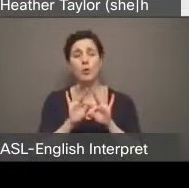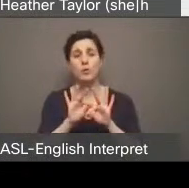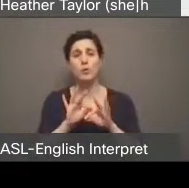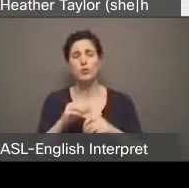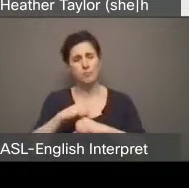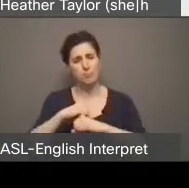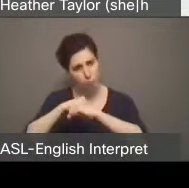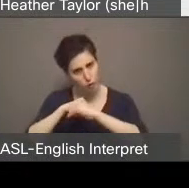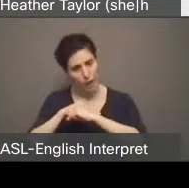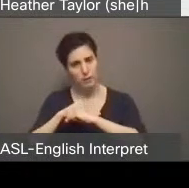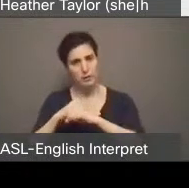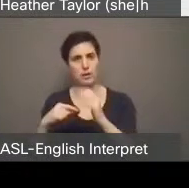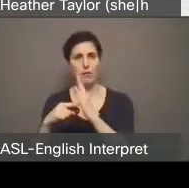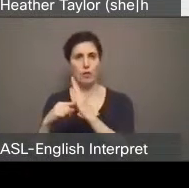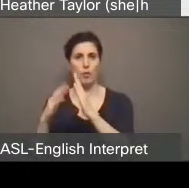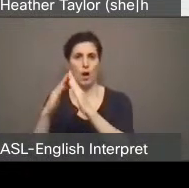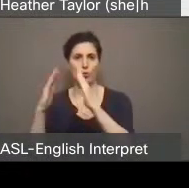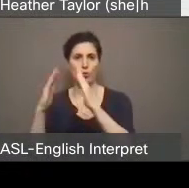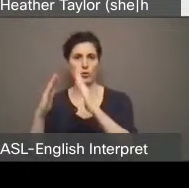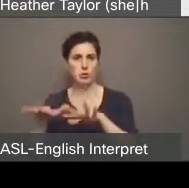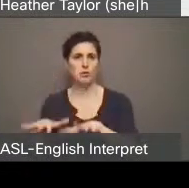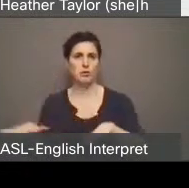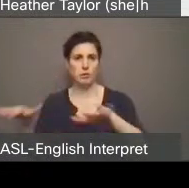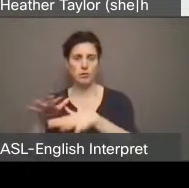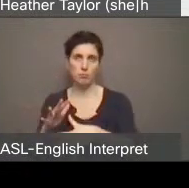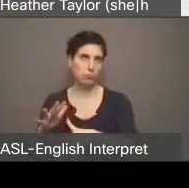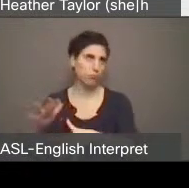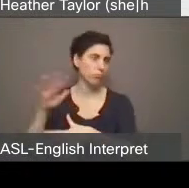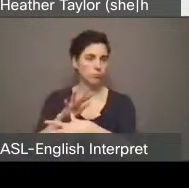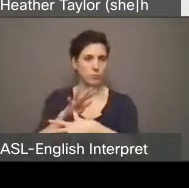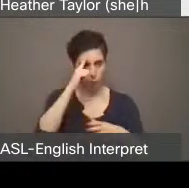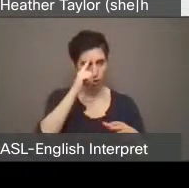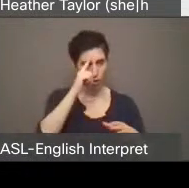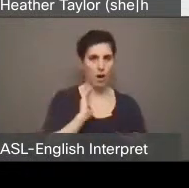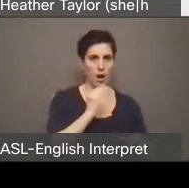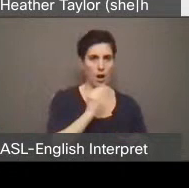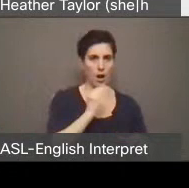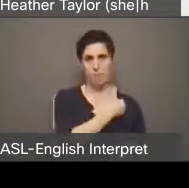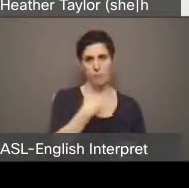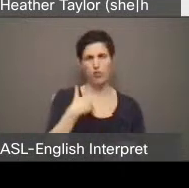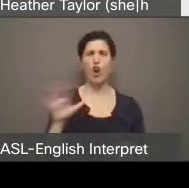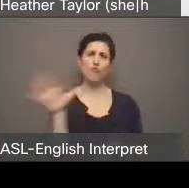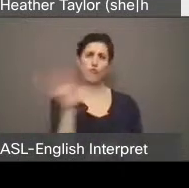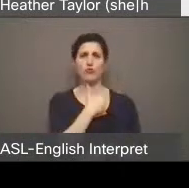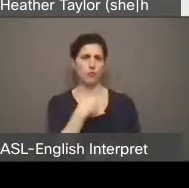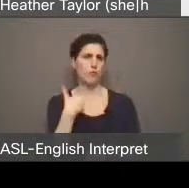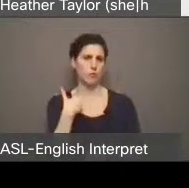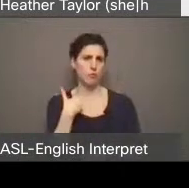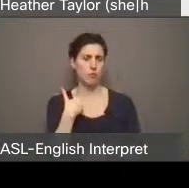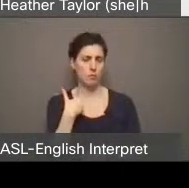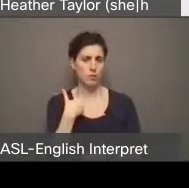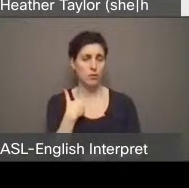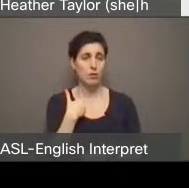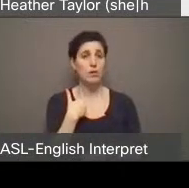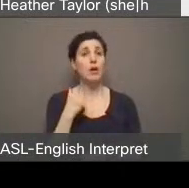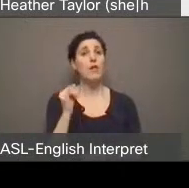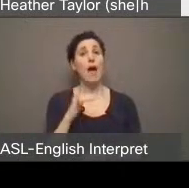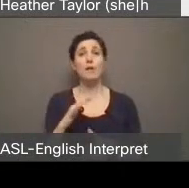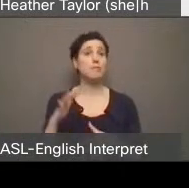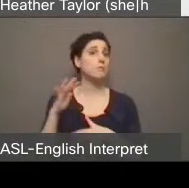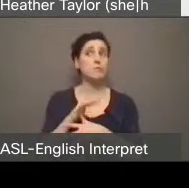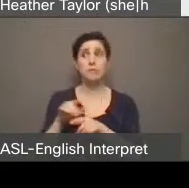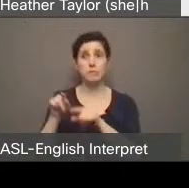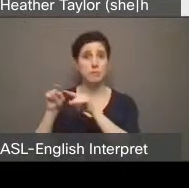housing. A top issue for ACORN members across Toronto. And why is this important to me?